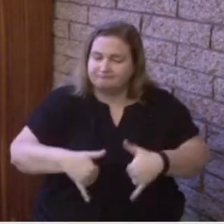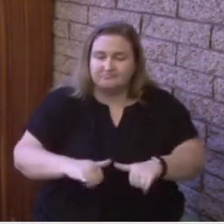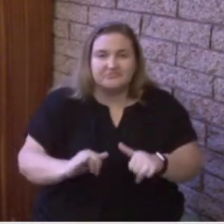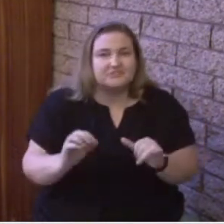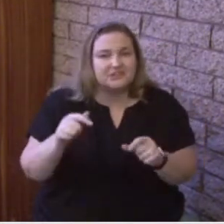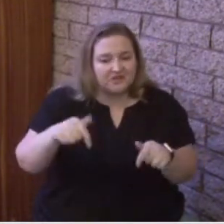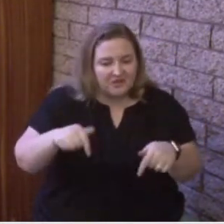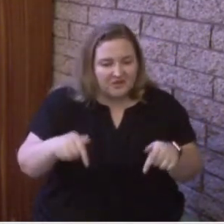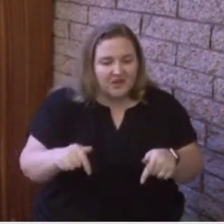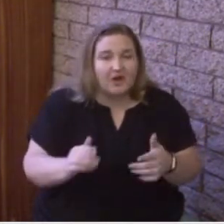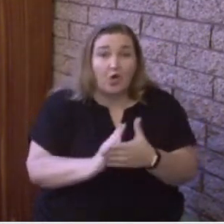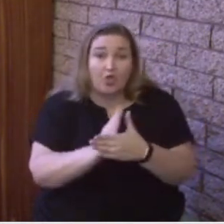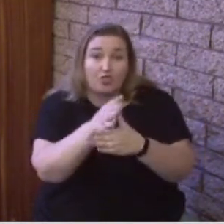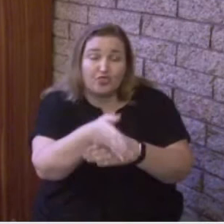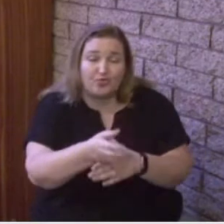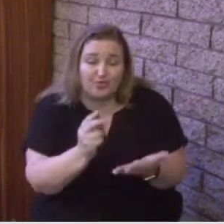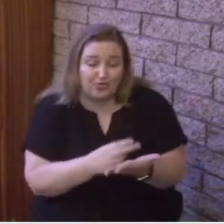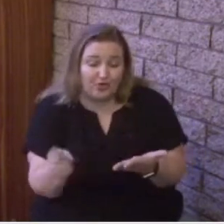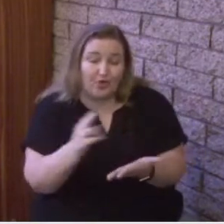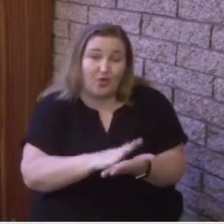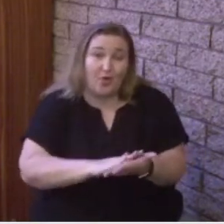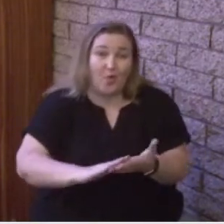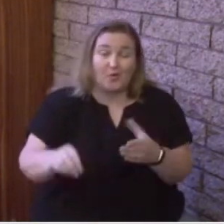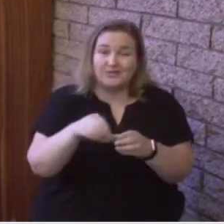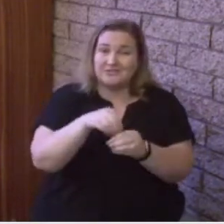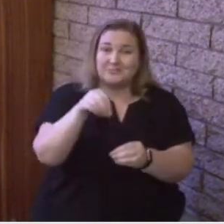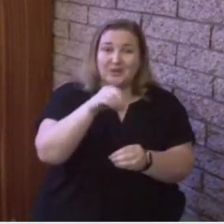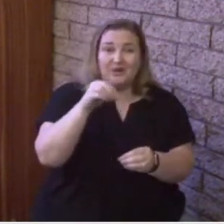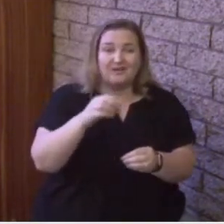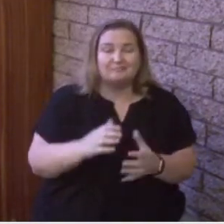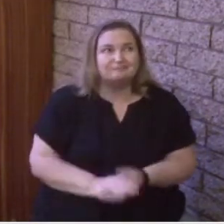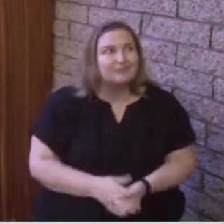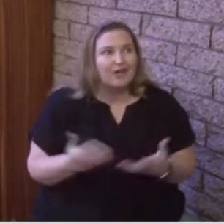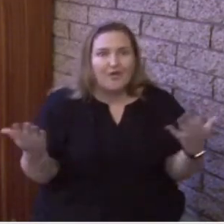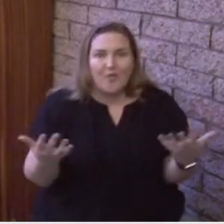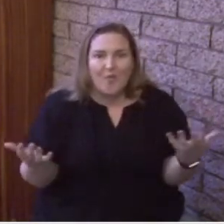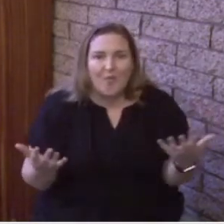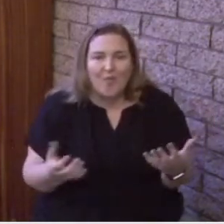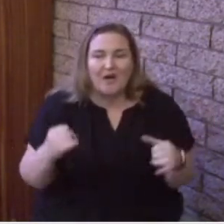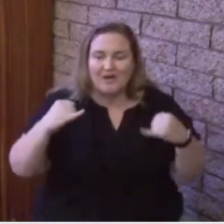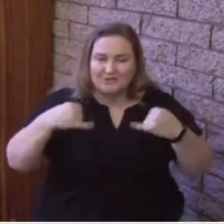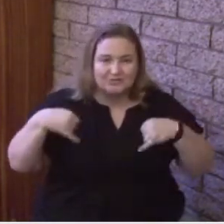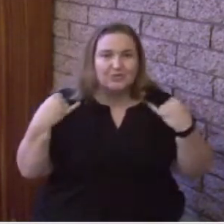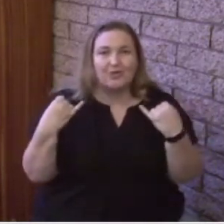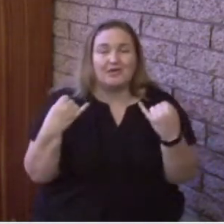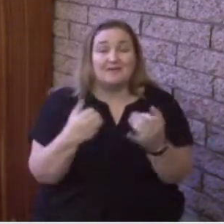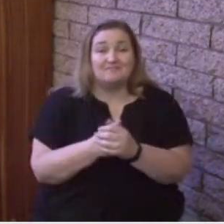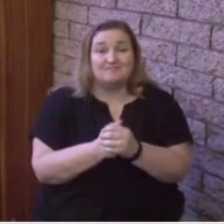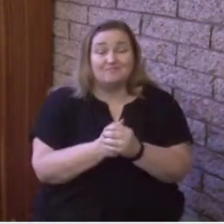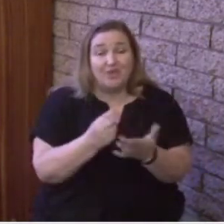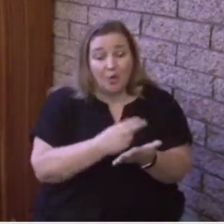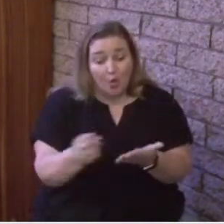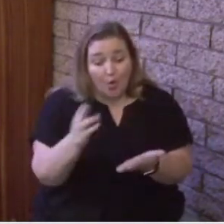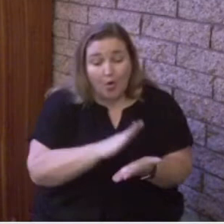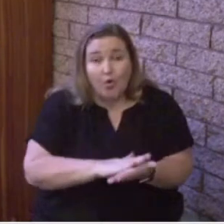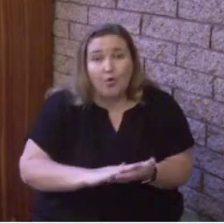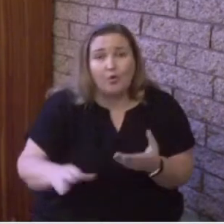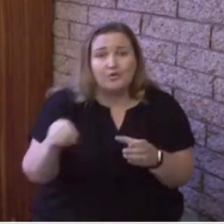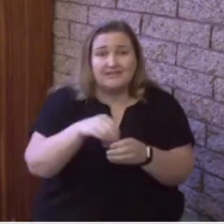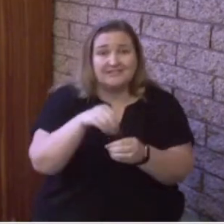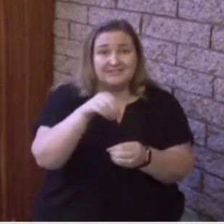My friends, what a joy it is, understanding that the Holy Spirit serves in this capacity.